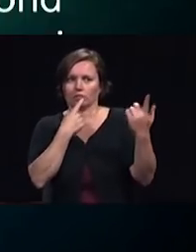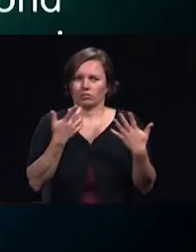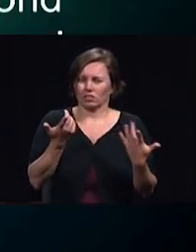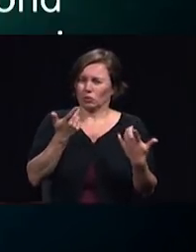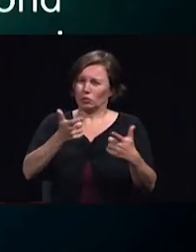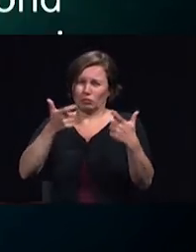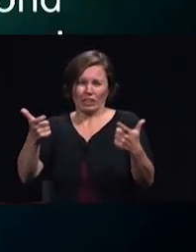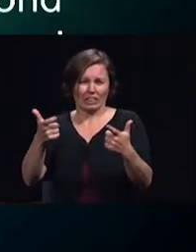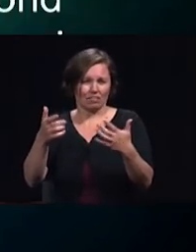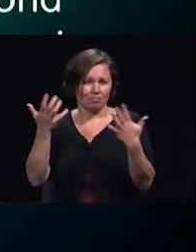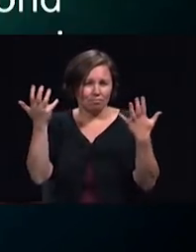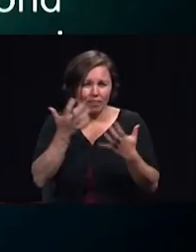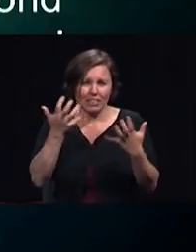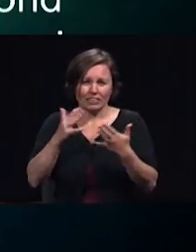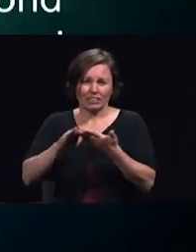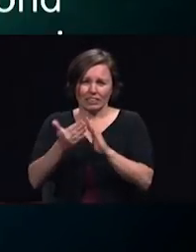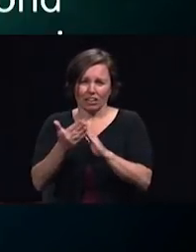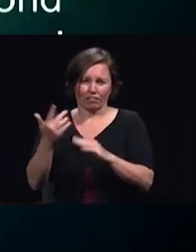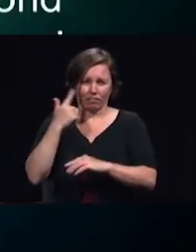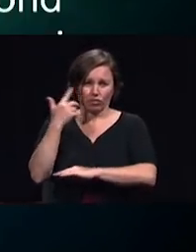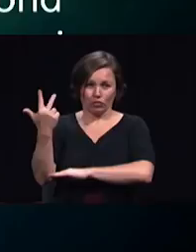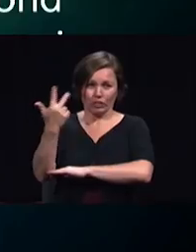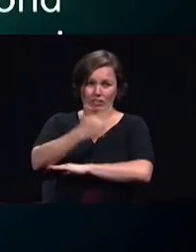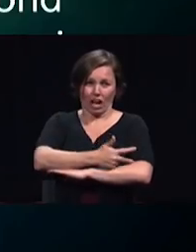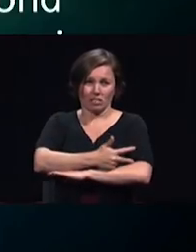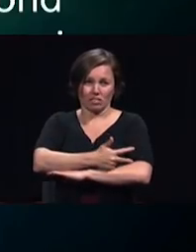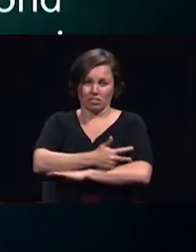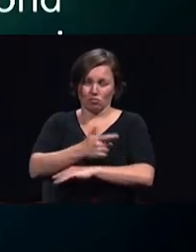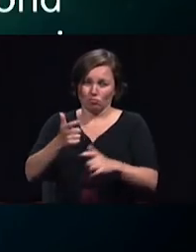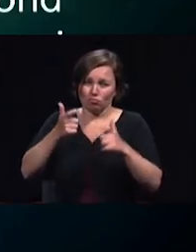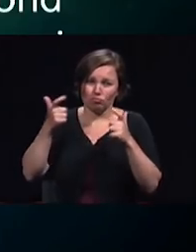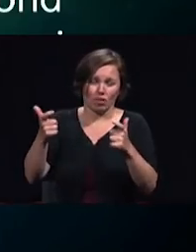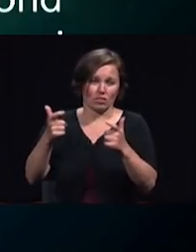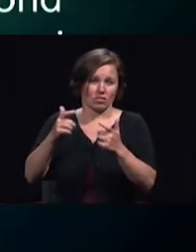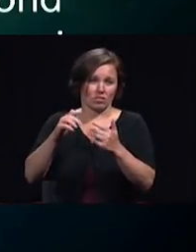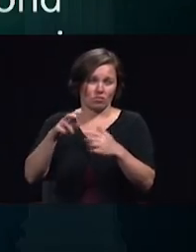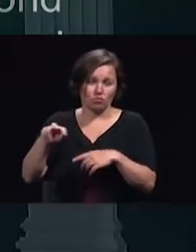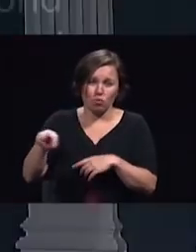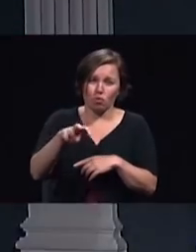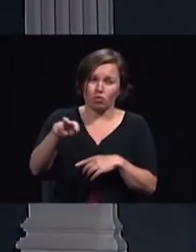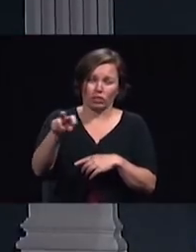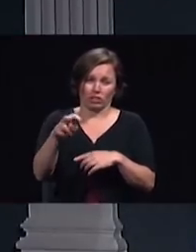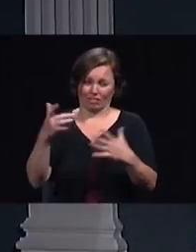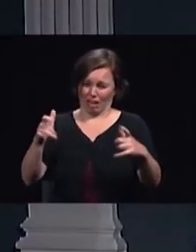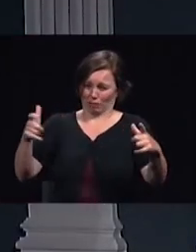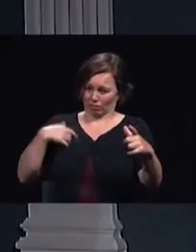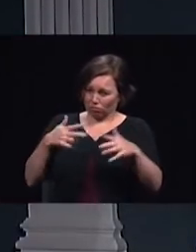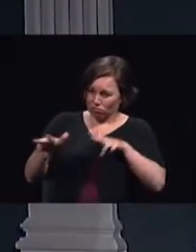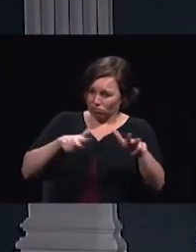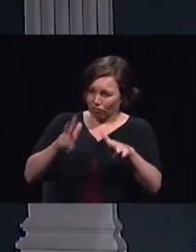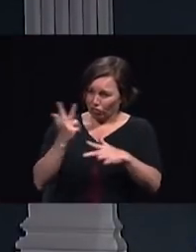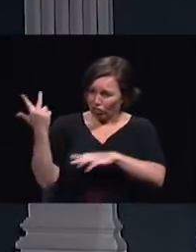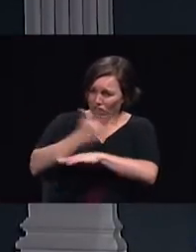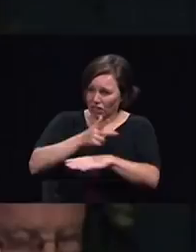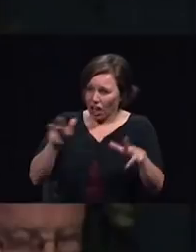a three day journey in extent you see